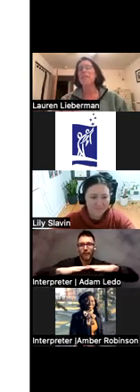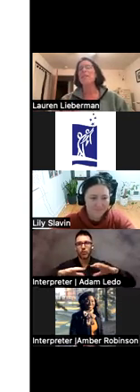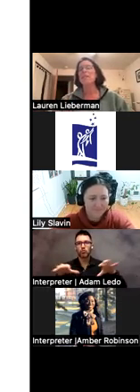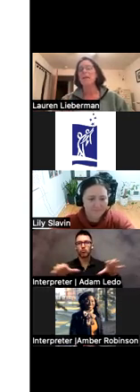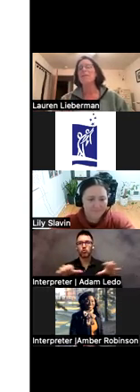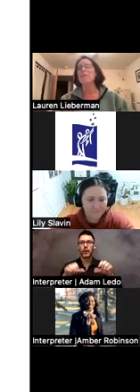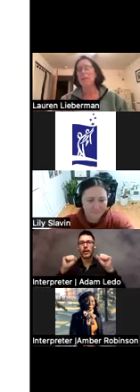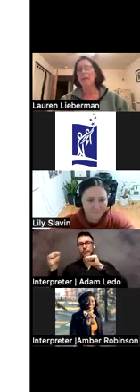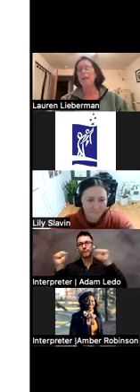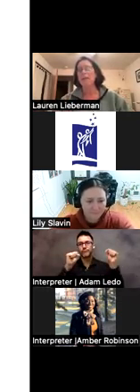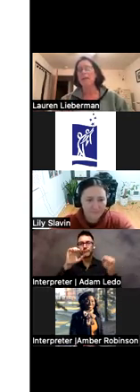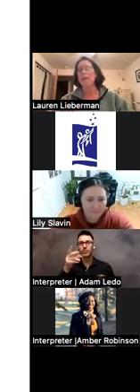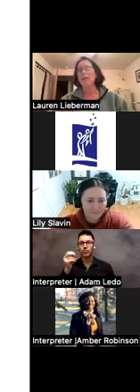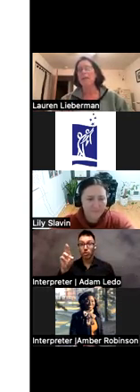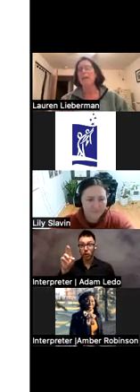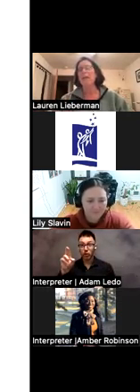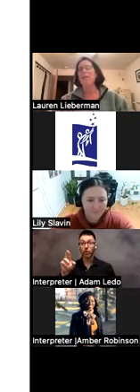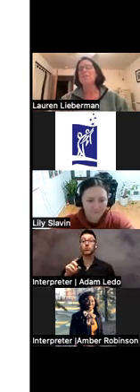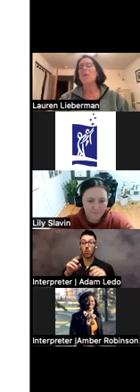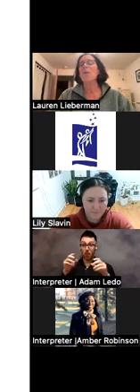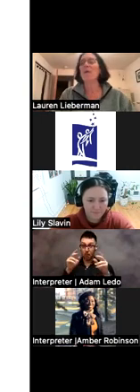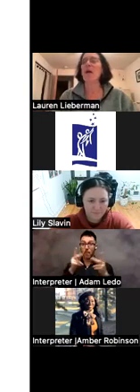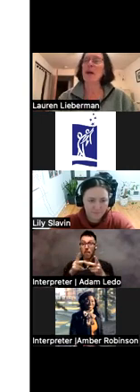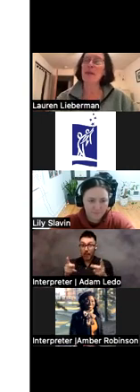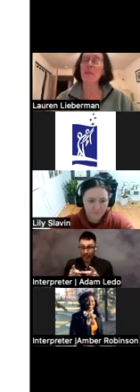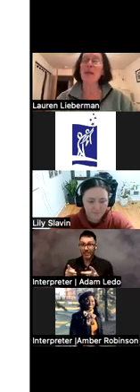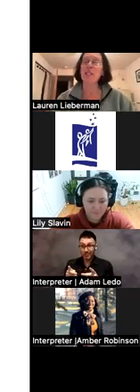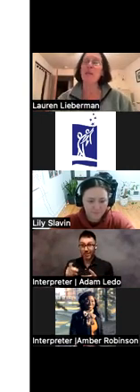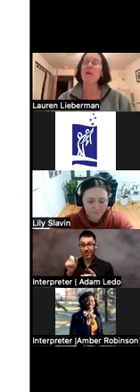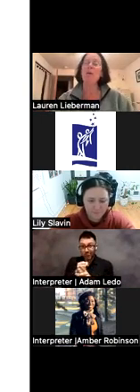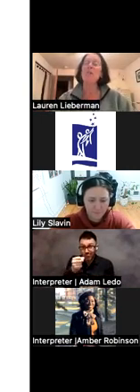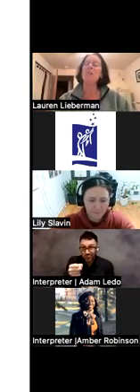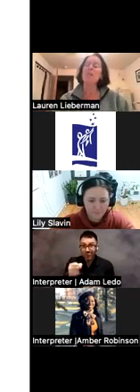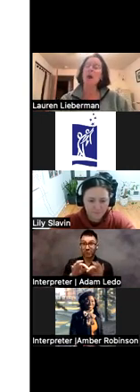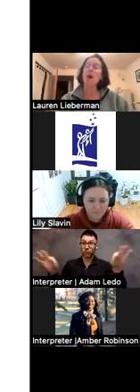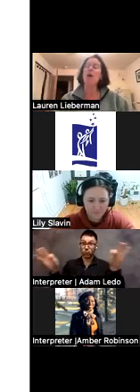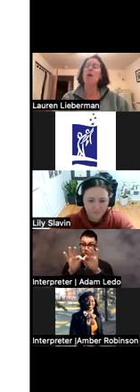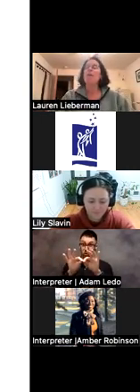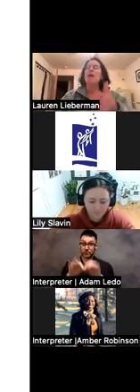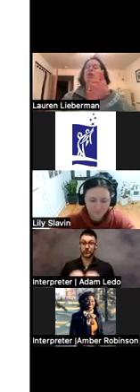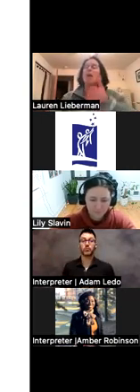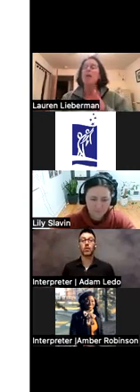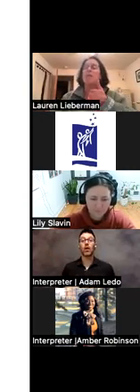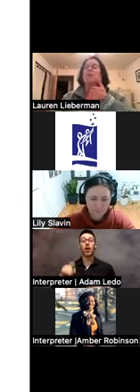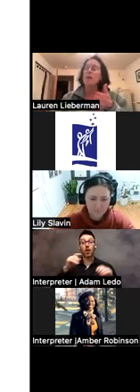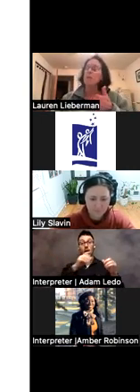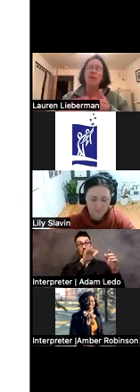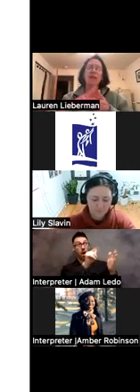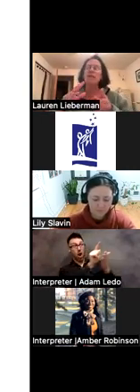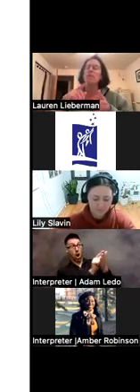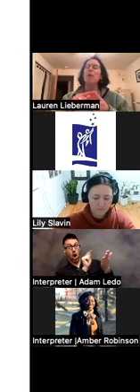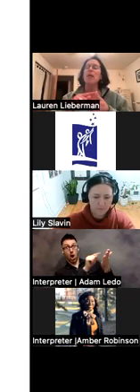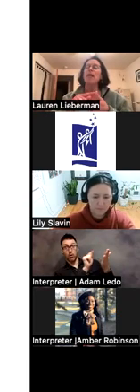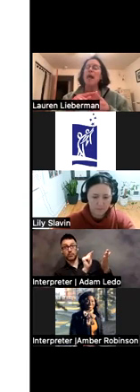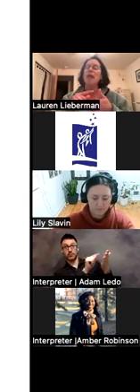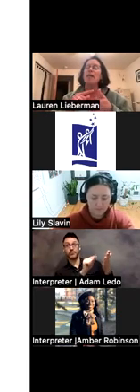Placement does matter. And so the placement, according to the law, a child with